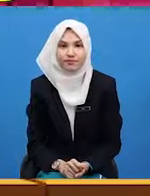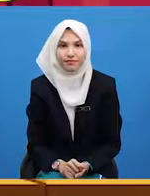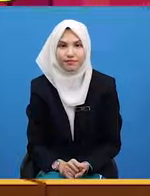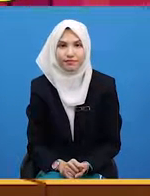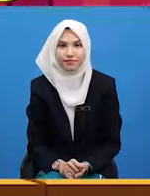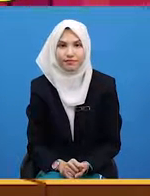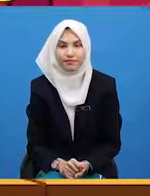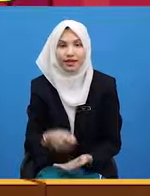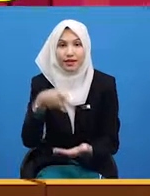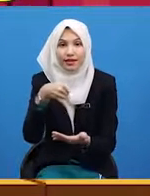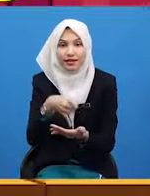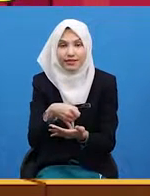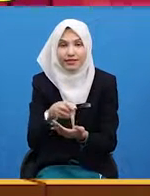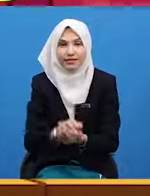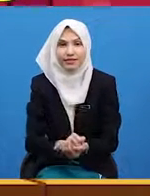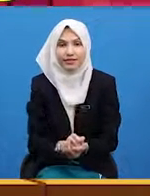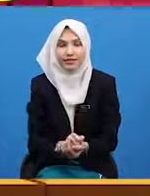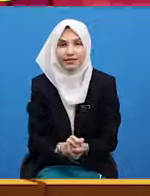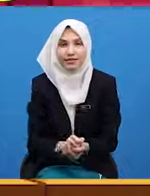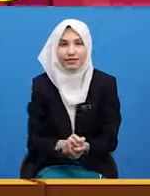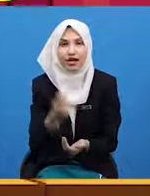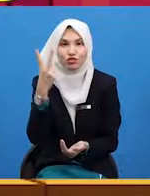It's eight twenty.